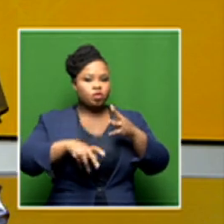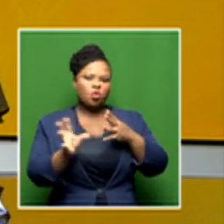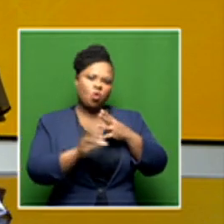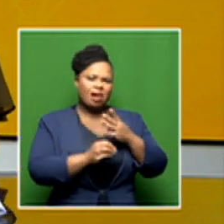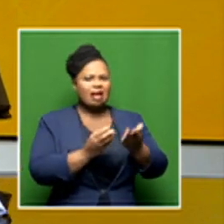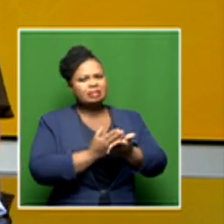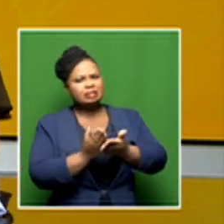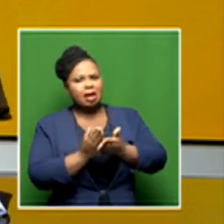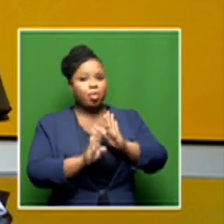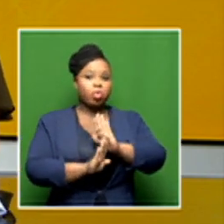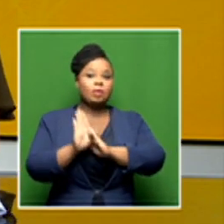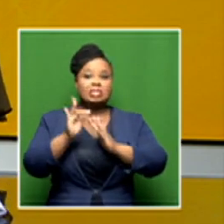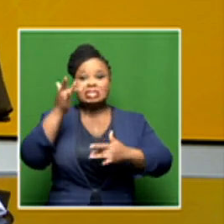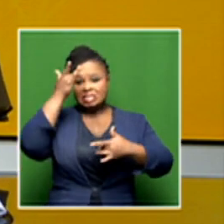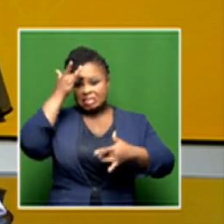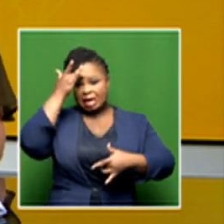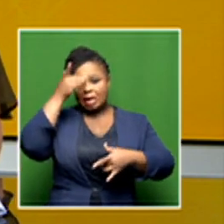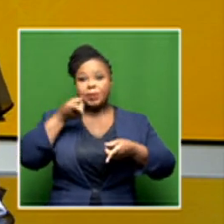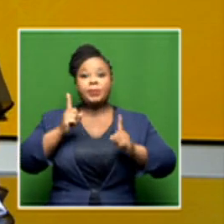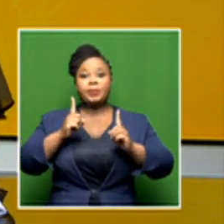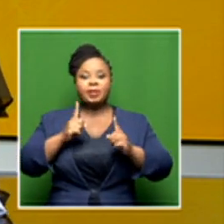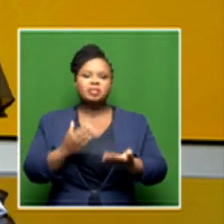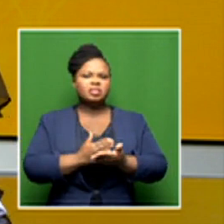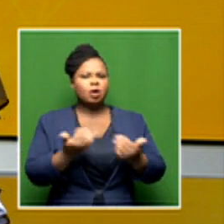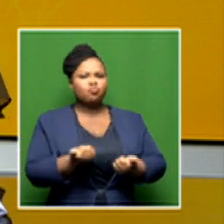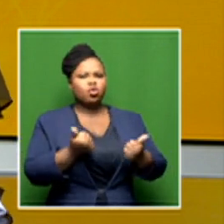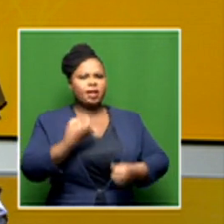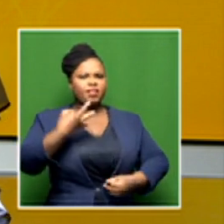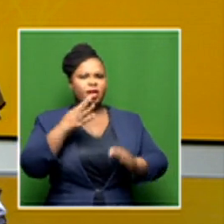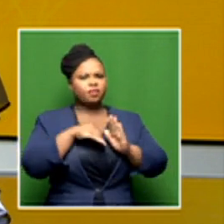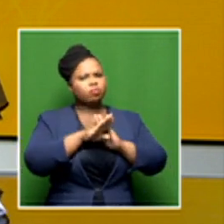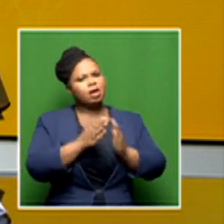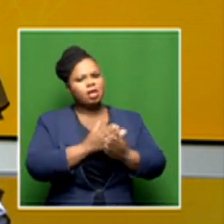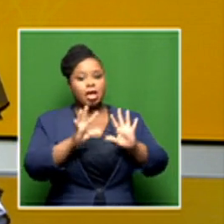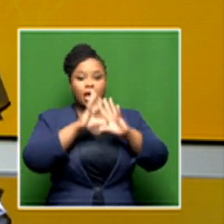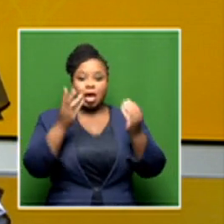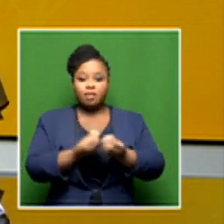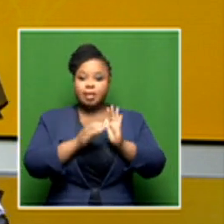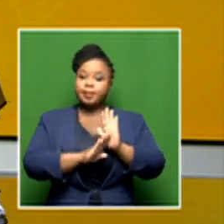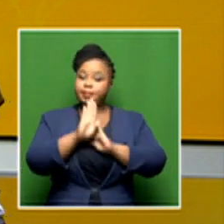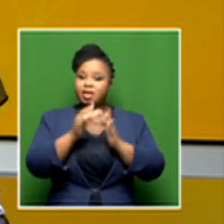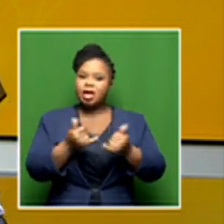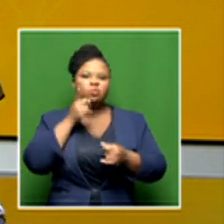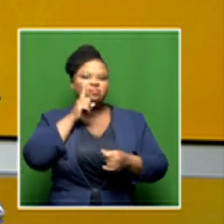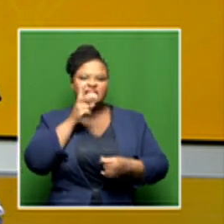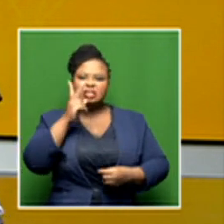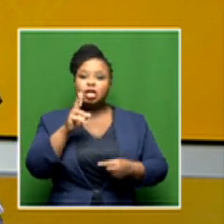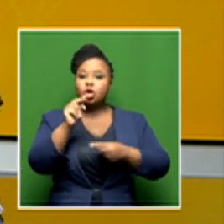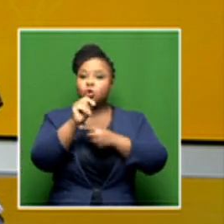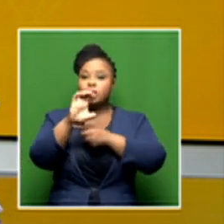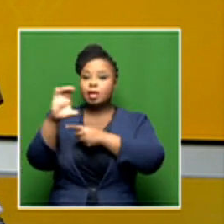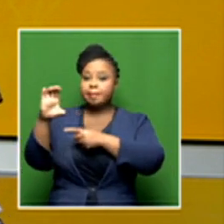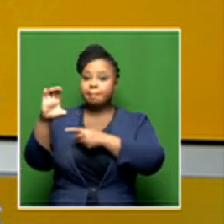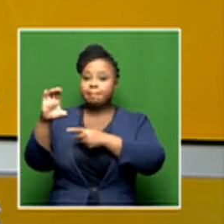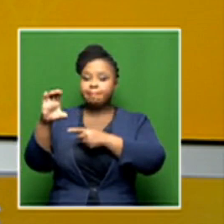are higher than others. Some are already in third wave. Some are not. But everything is going up. Let's bring up the provinces. The Northern Cape